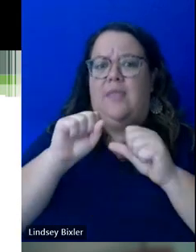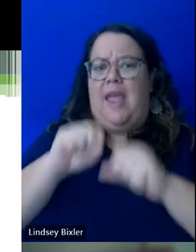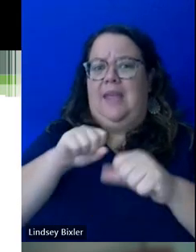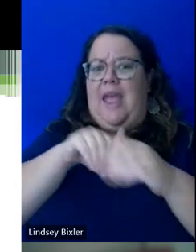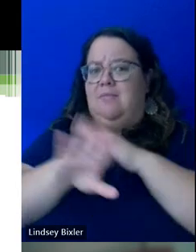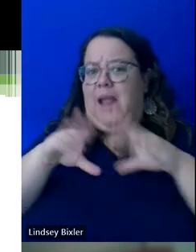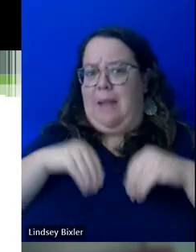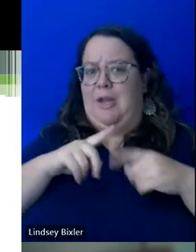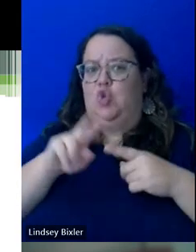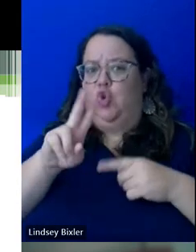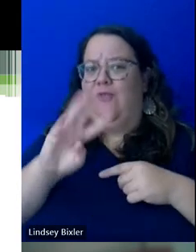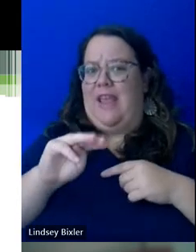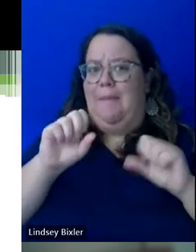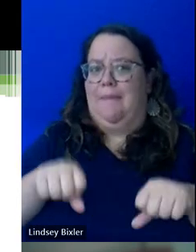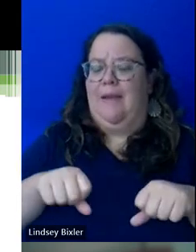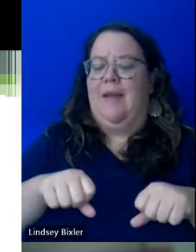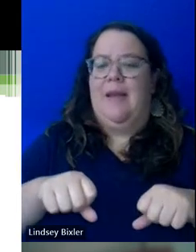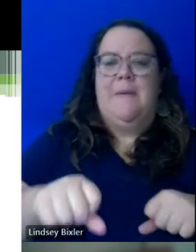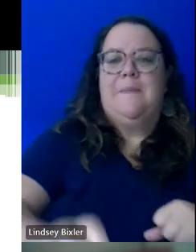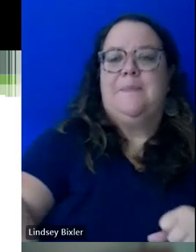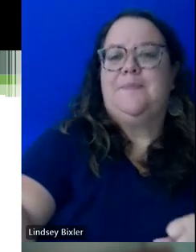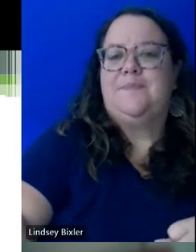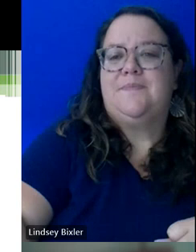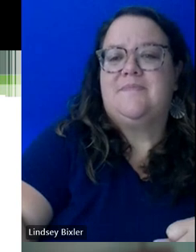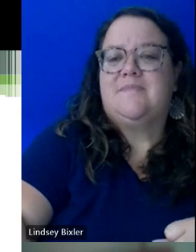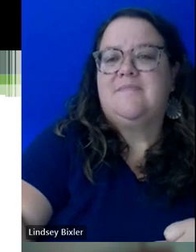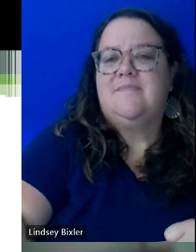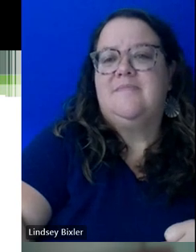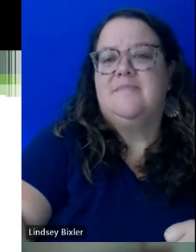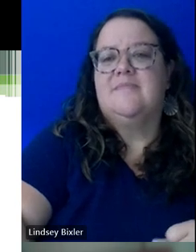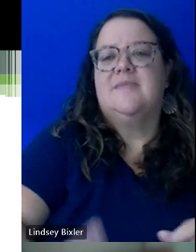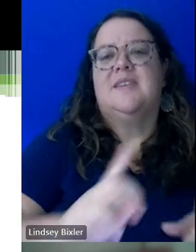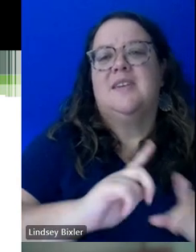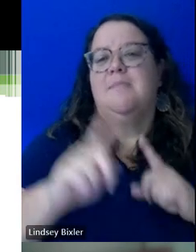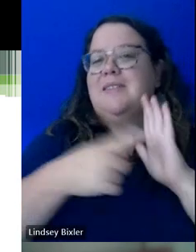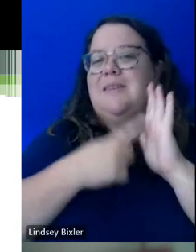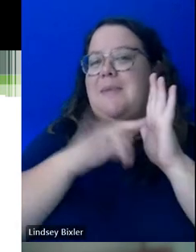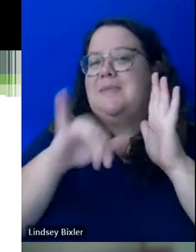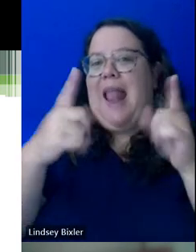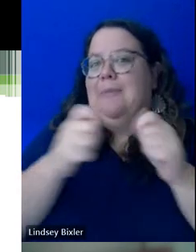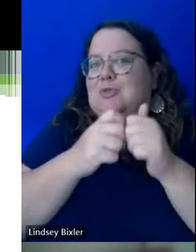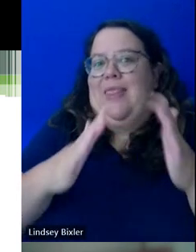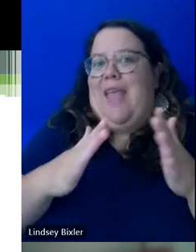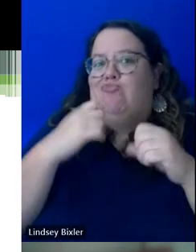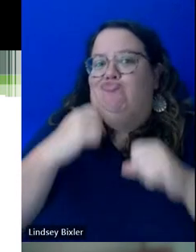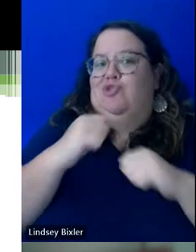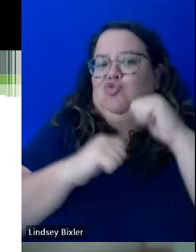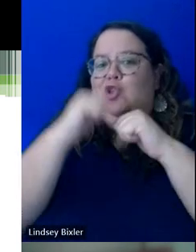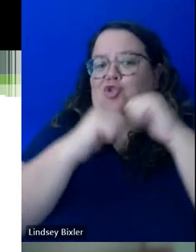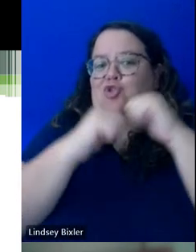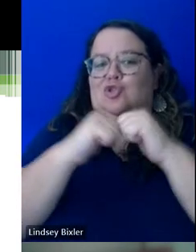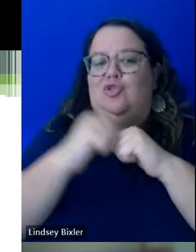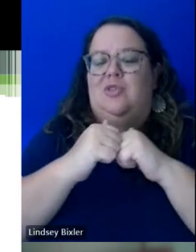But a lot of times that can occur without a solid structure in place. And so it doesn't matter how